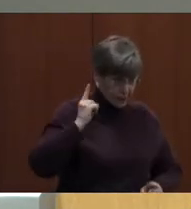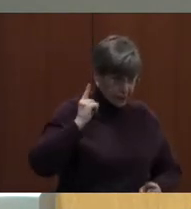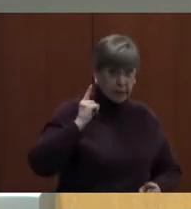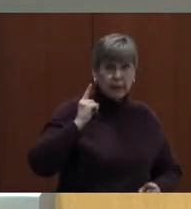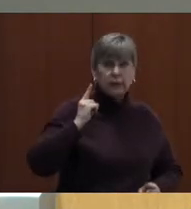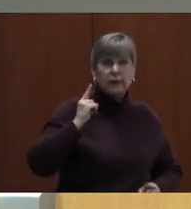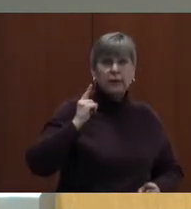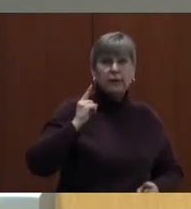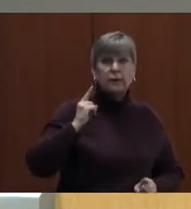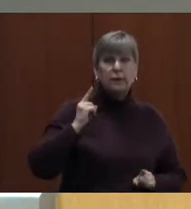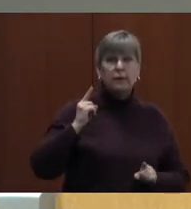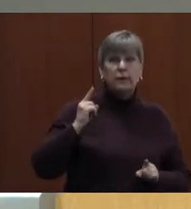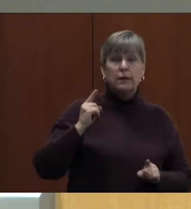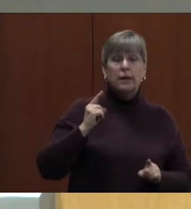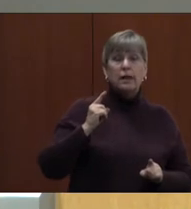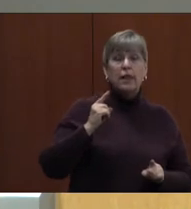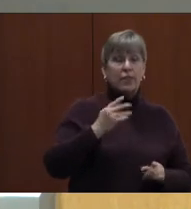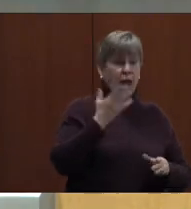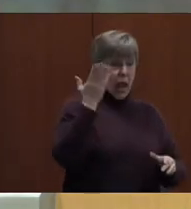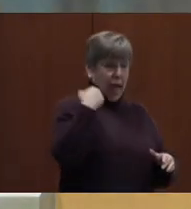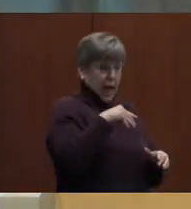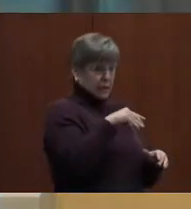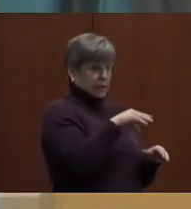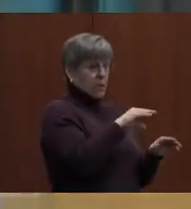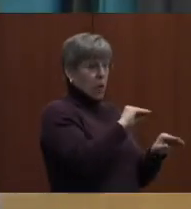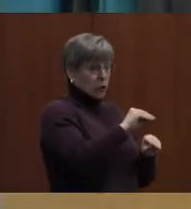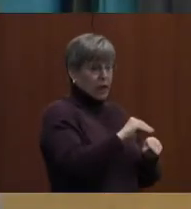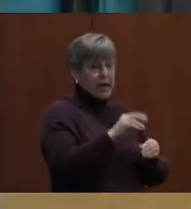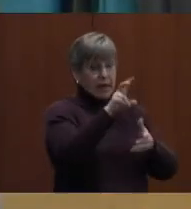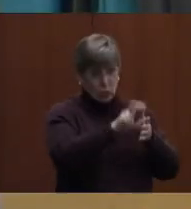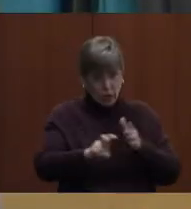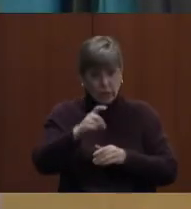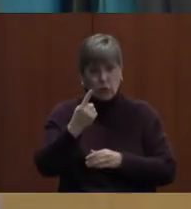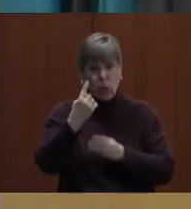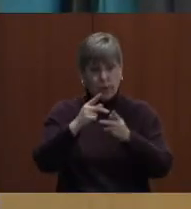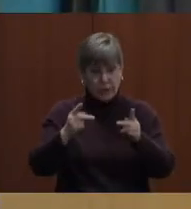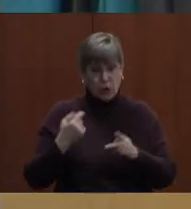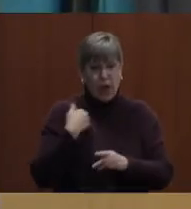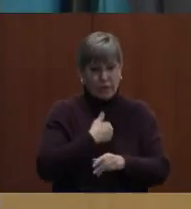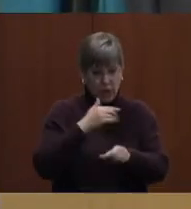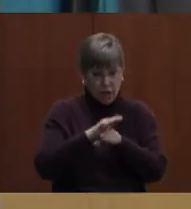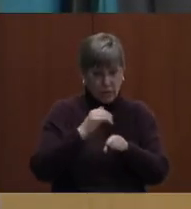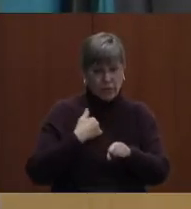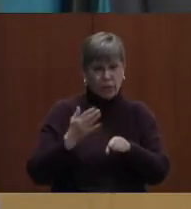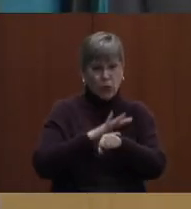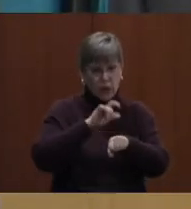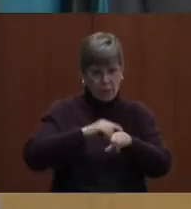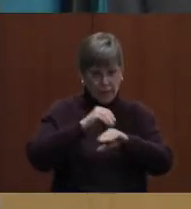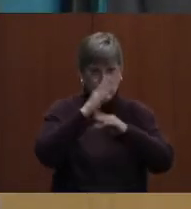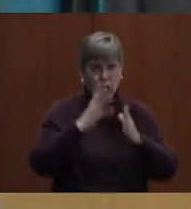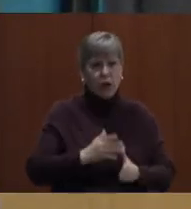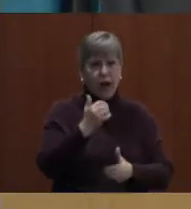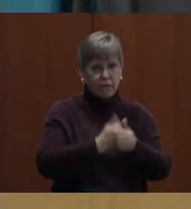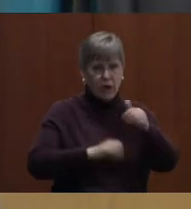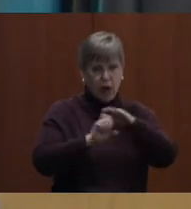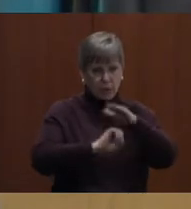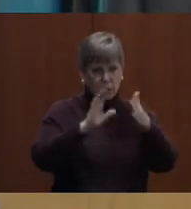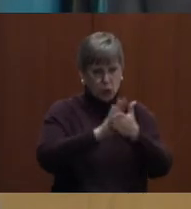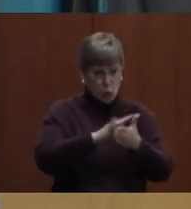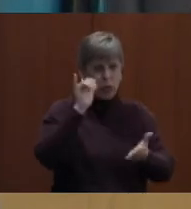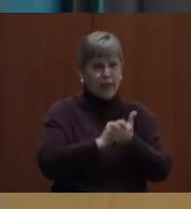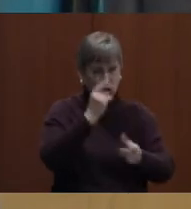This, with the mass motion and the redeployment of this one position, we would have enough to have a full-time counselor at every elementary school. That's correct.